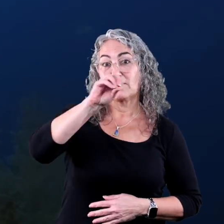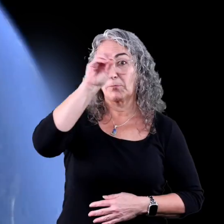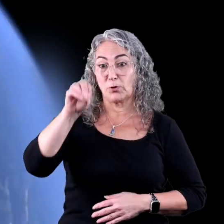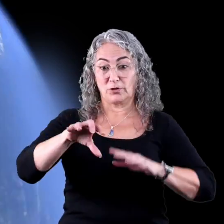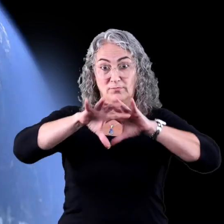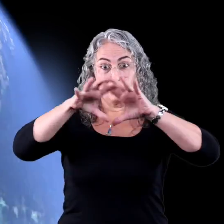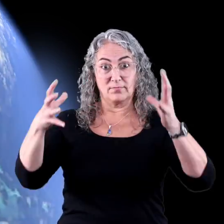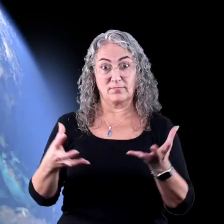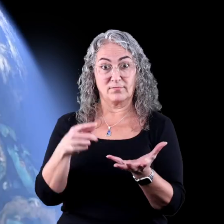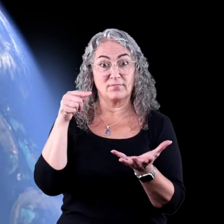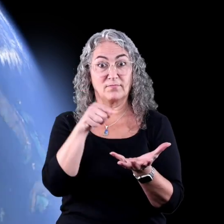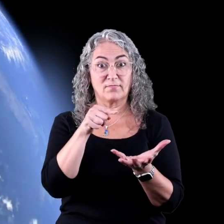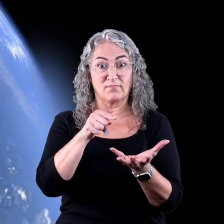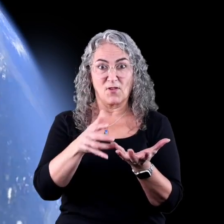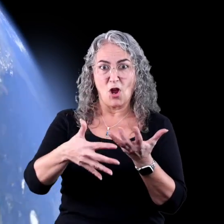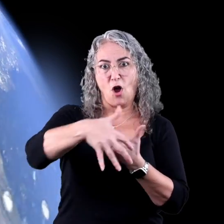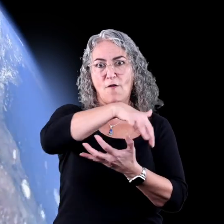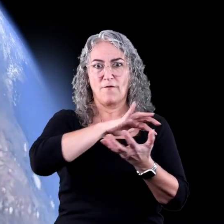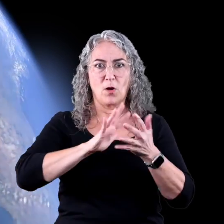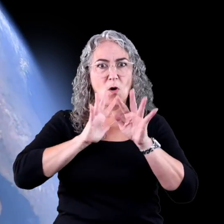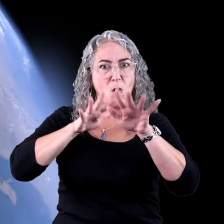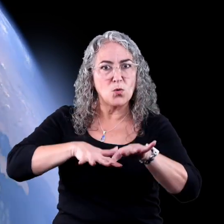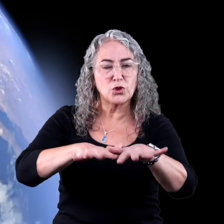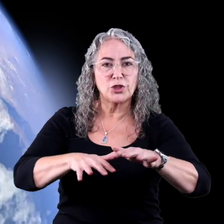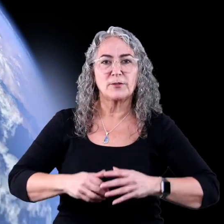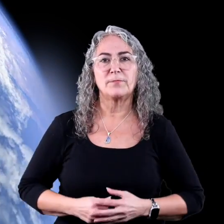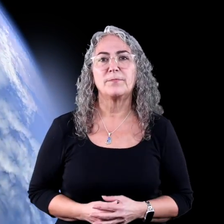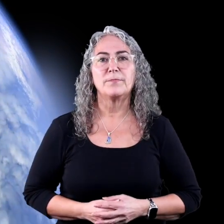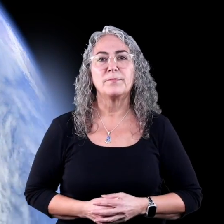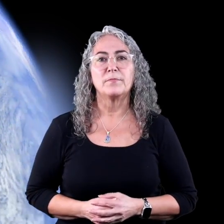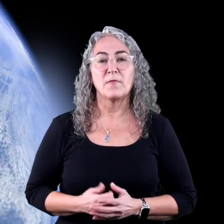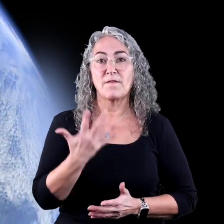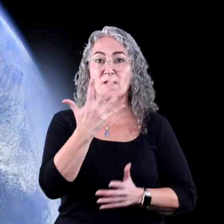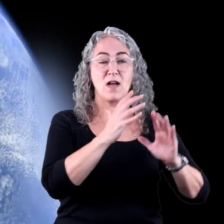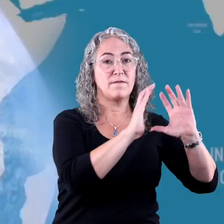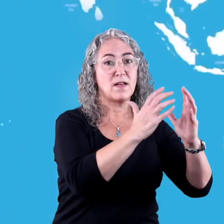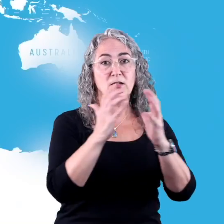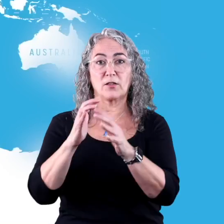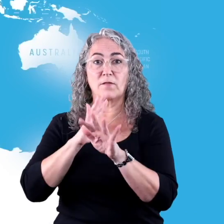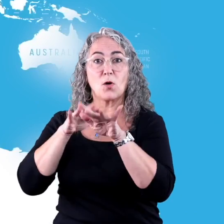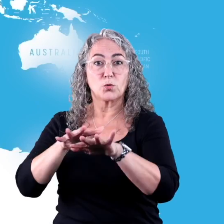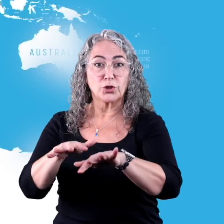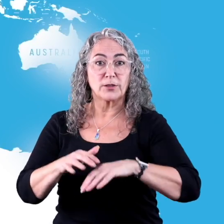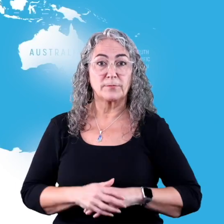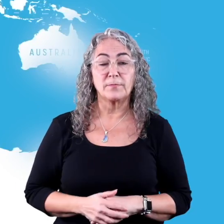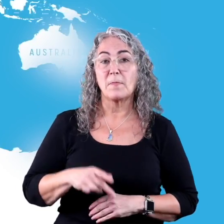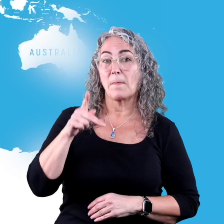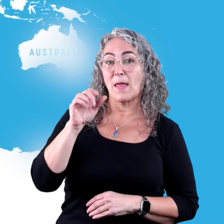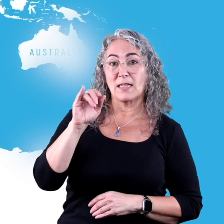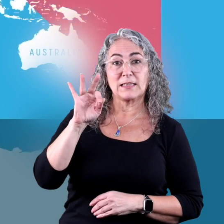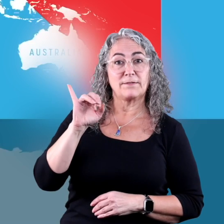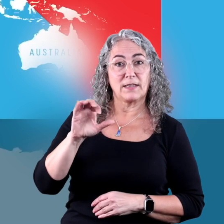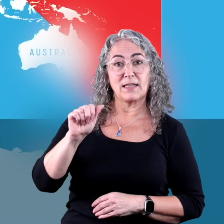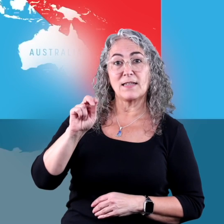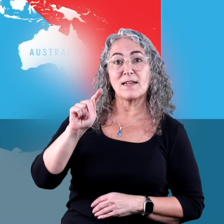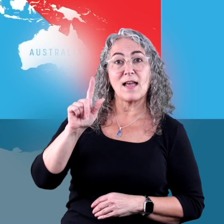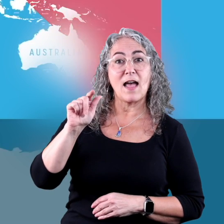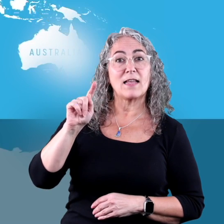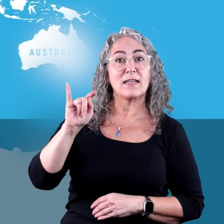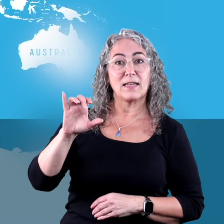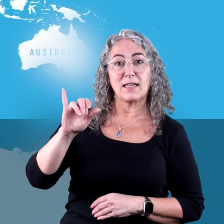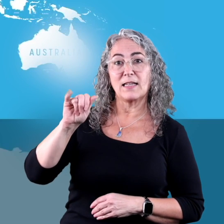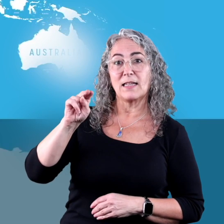A little over 70% of our Earth is covered by oceans. There are five oceans. Pacific,